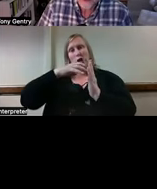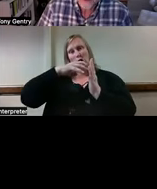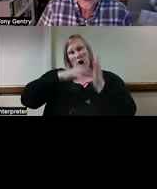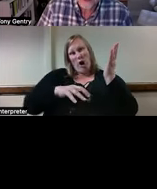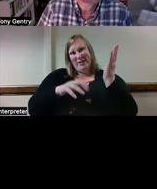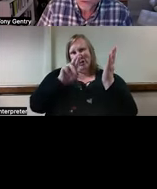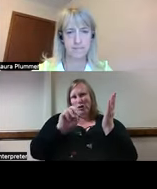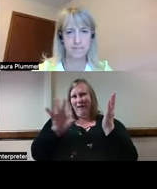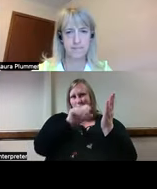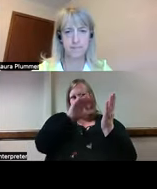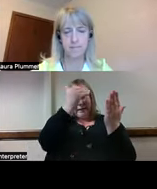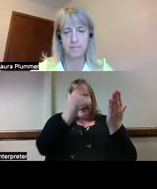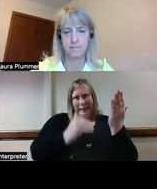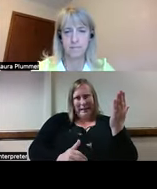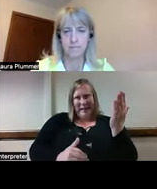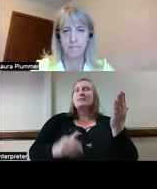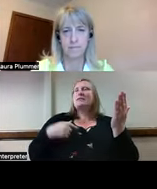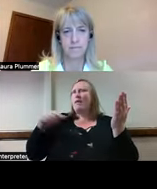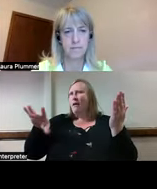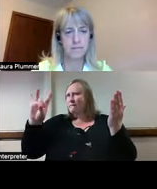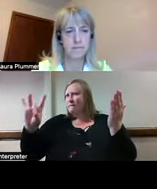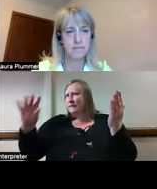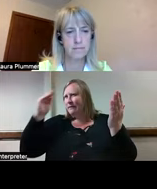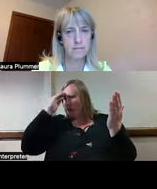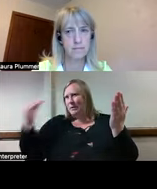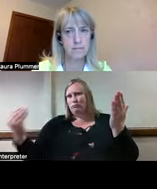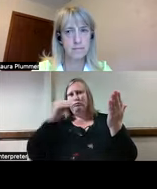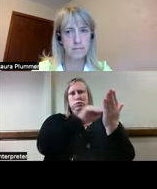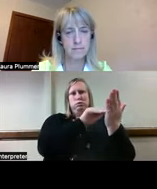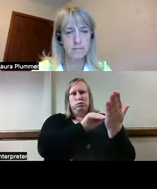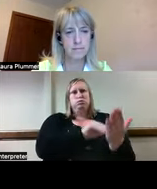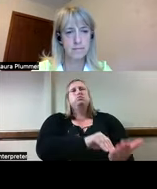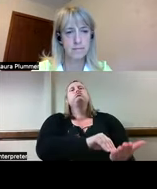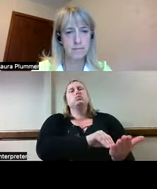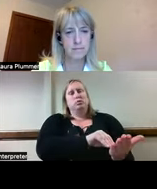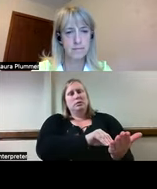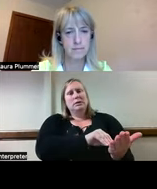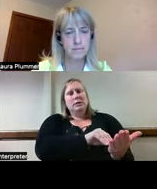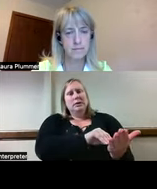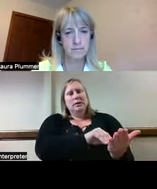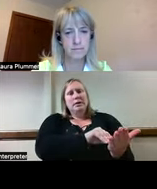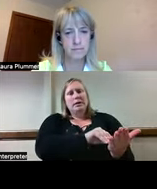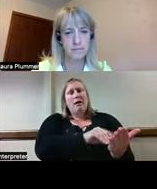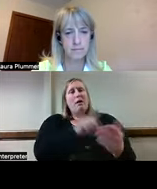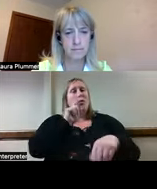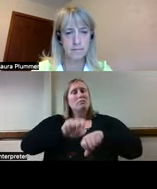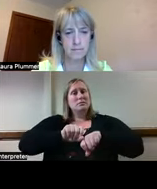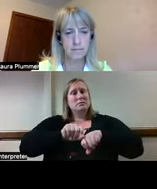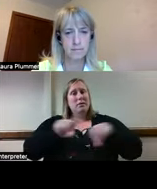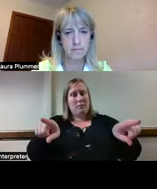talk that I welcome you to look at yourself posted at the end of this talk. I'm also going to be sending out